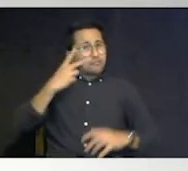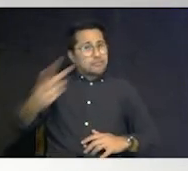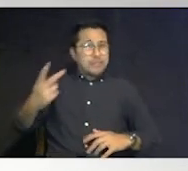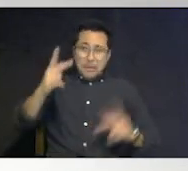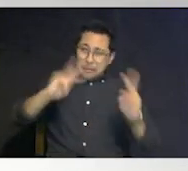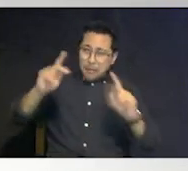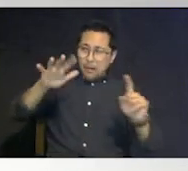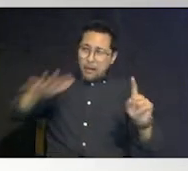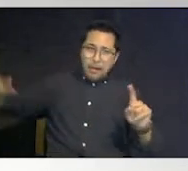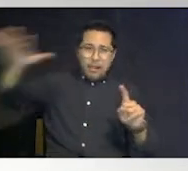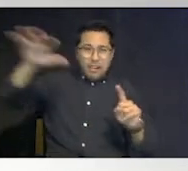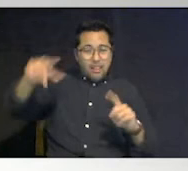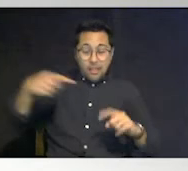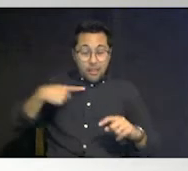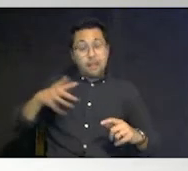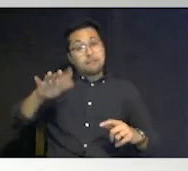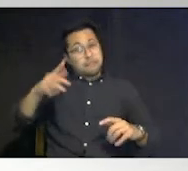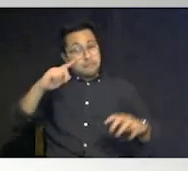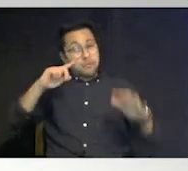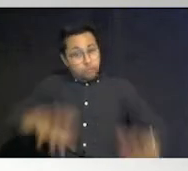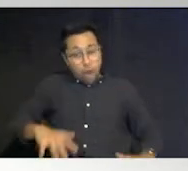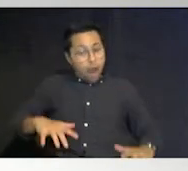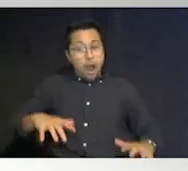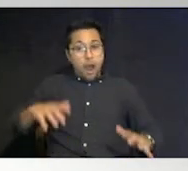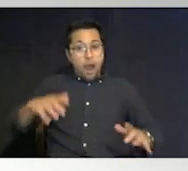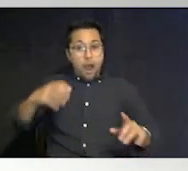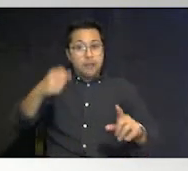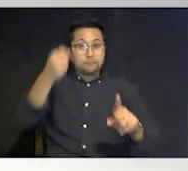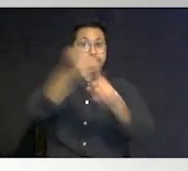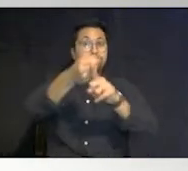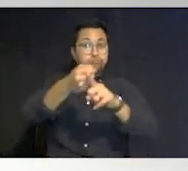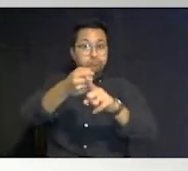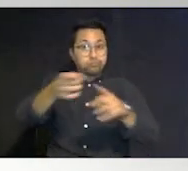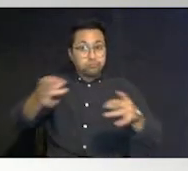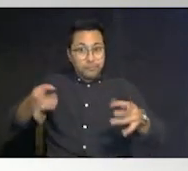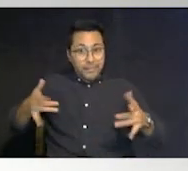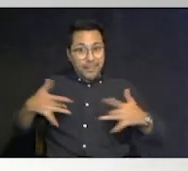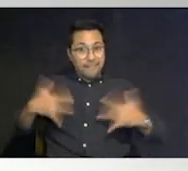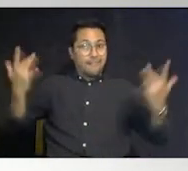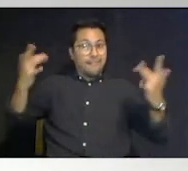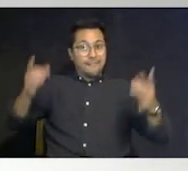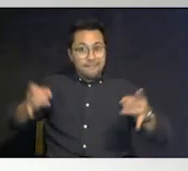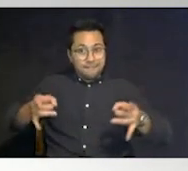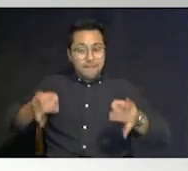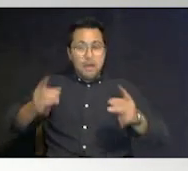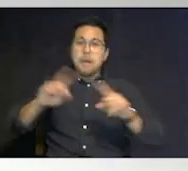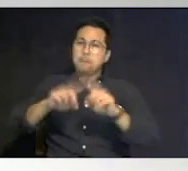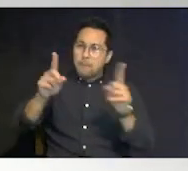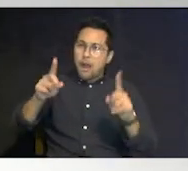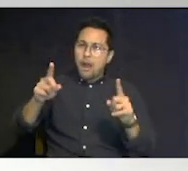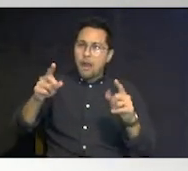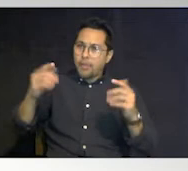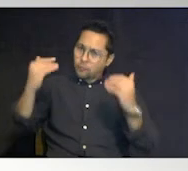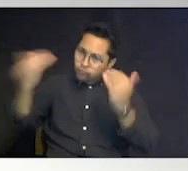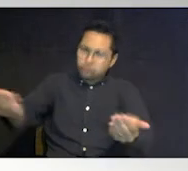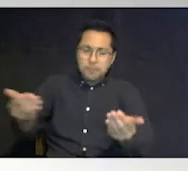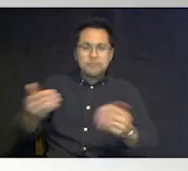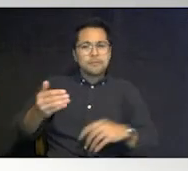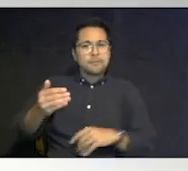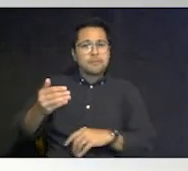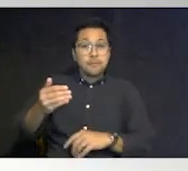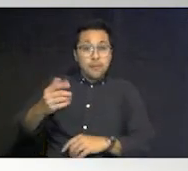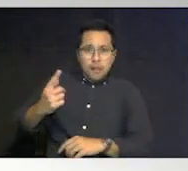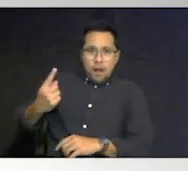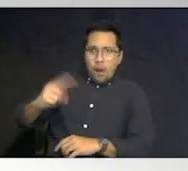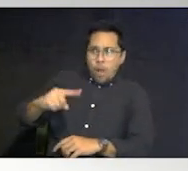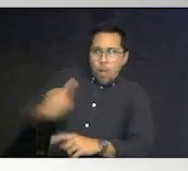step up to the plate and they move on and they move forward but you know we don't do it alone we do it